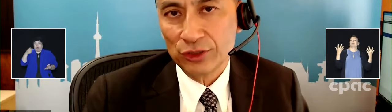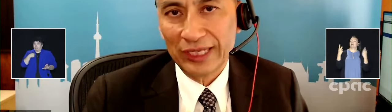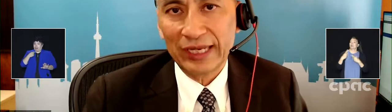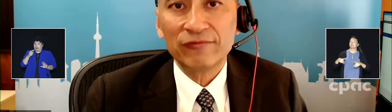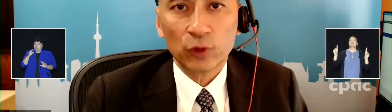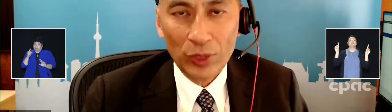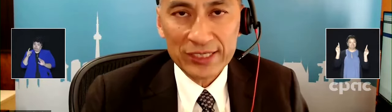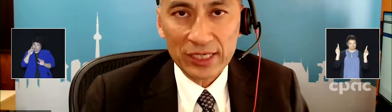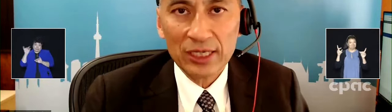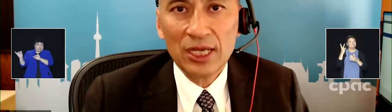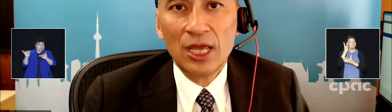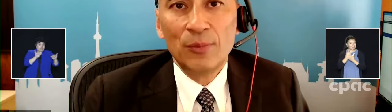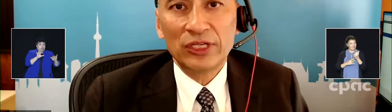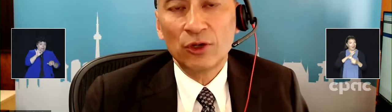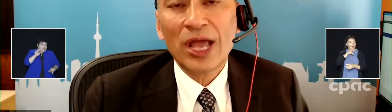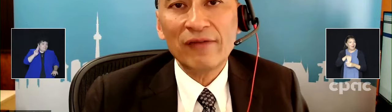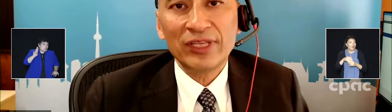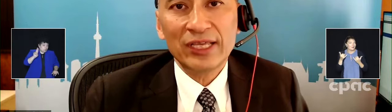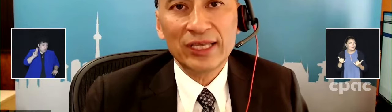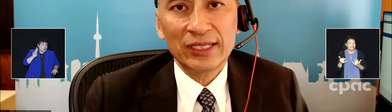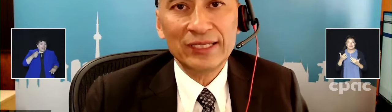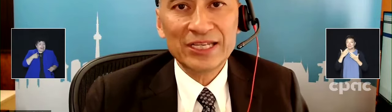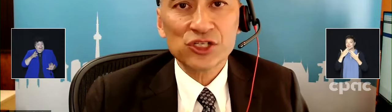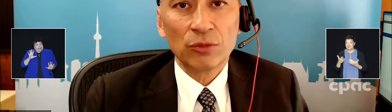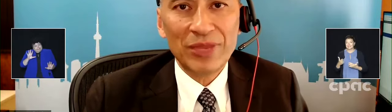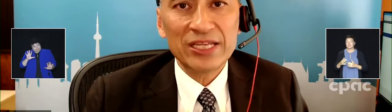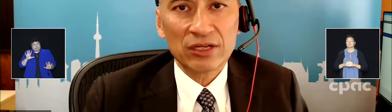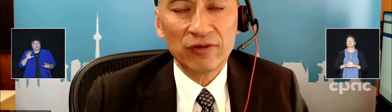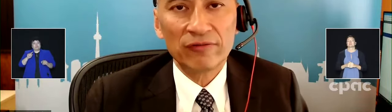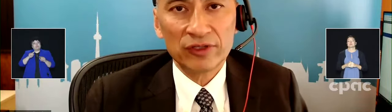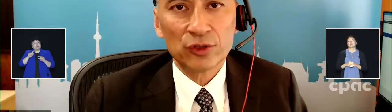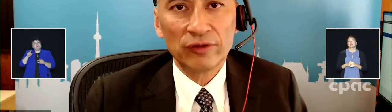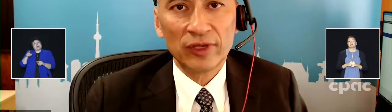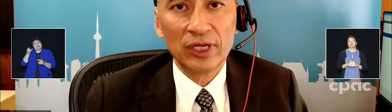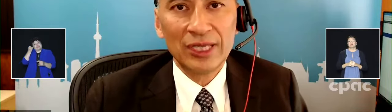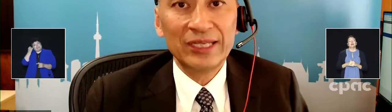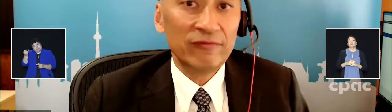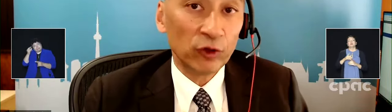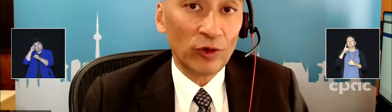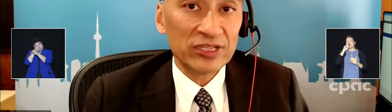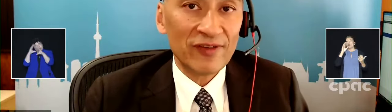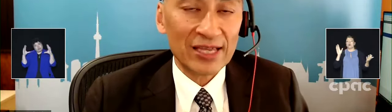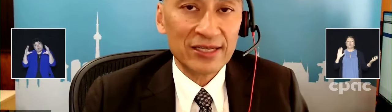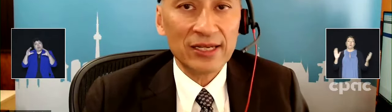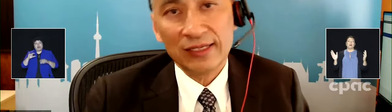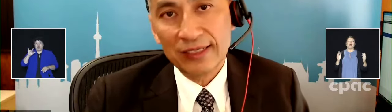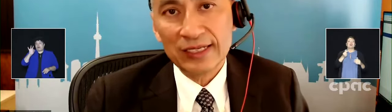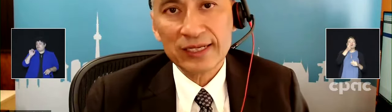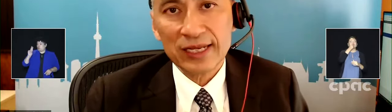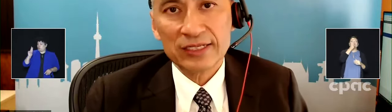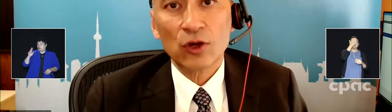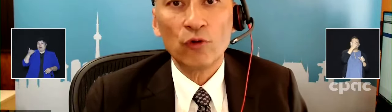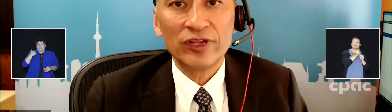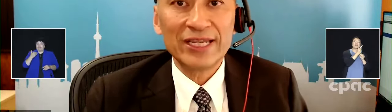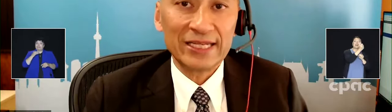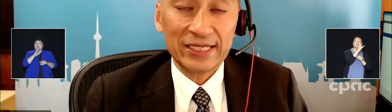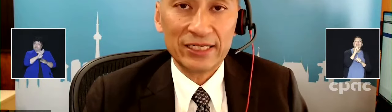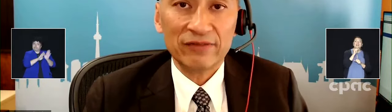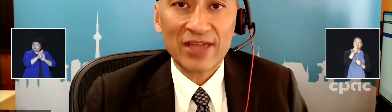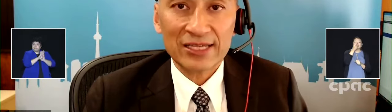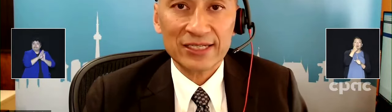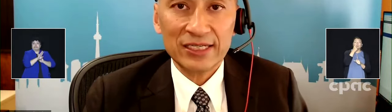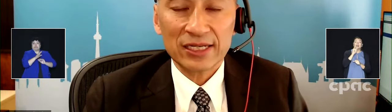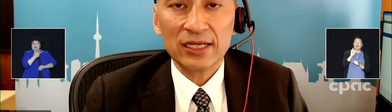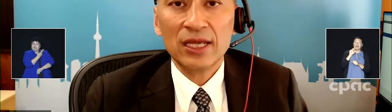analogy to like influenza, but, you know, having that initial base of sort of the influenza vaccine and in this case, the COVID